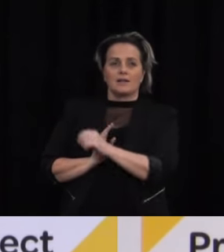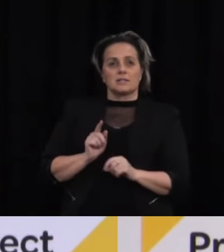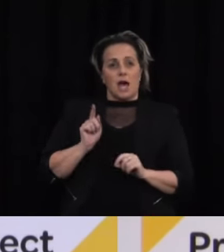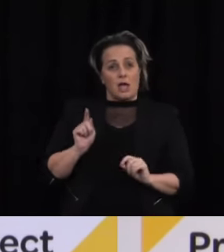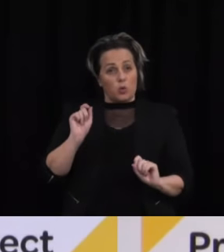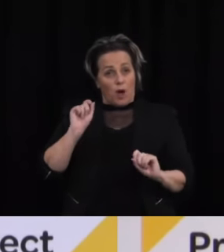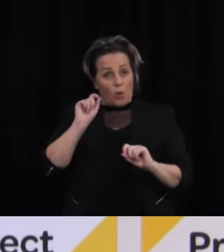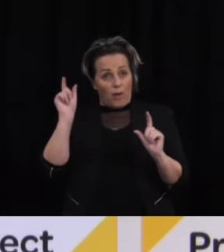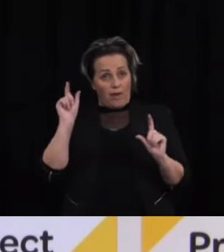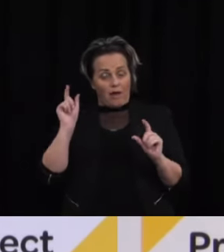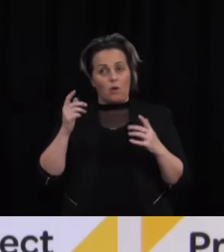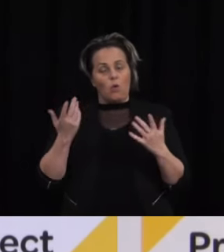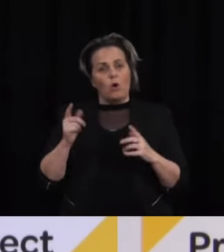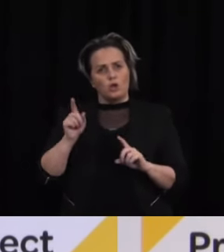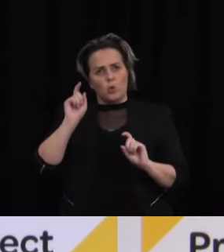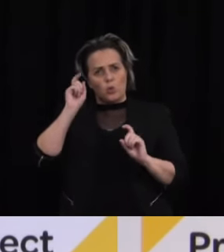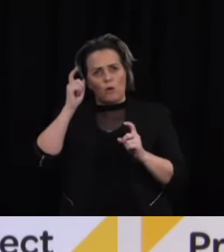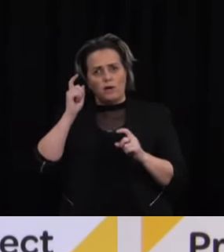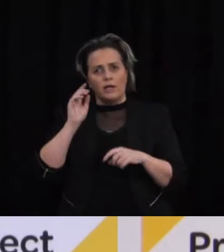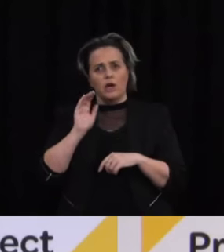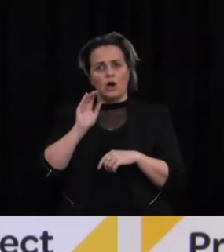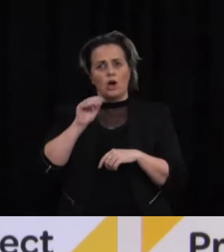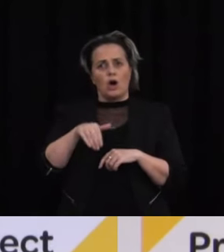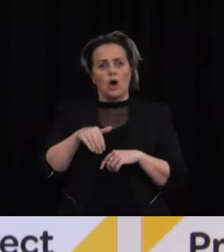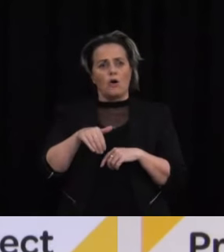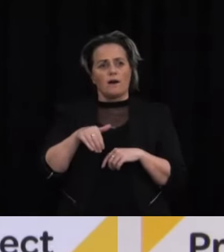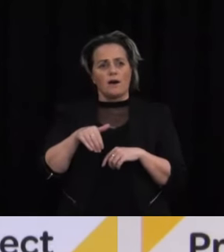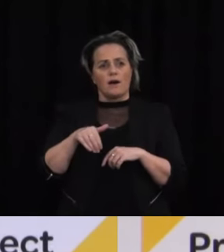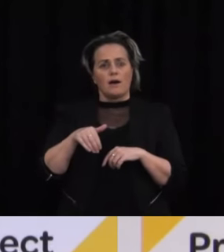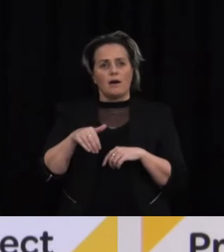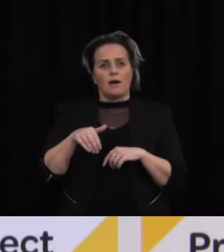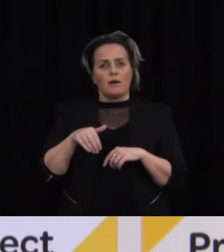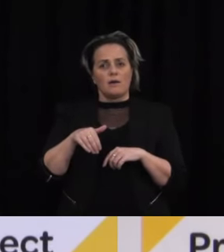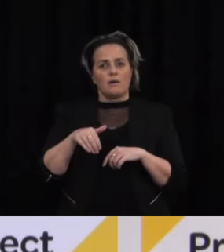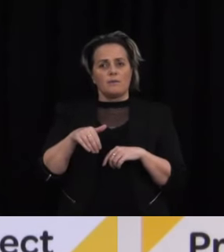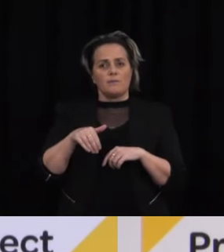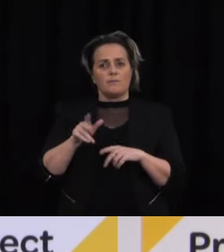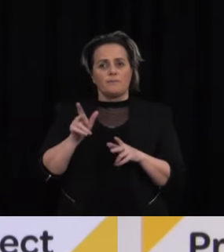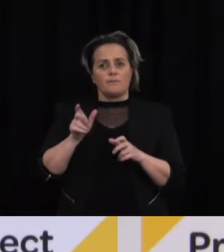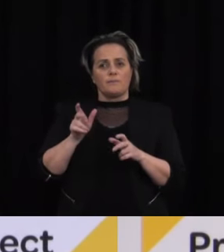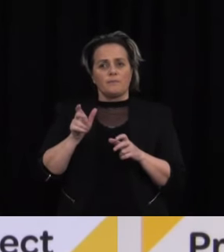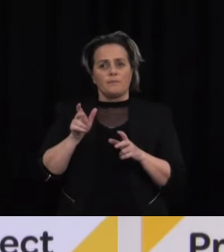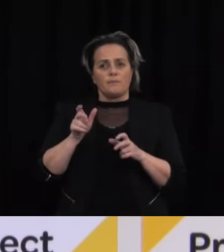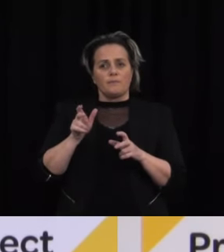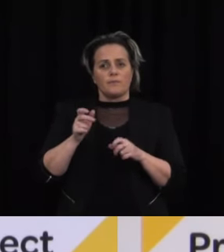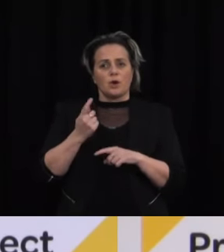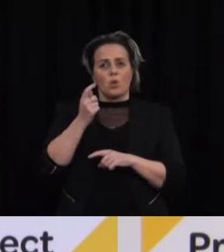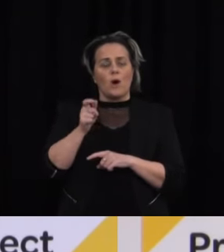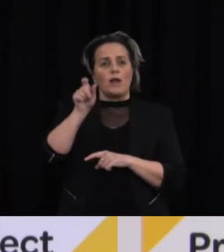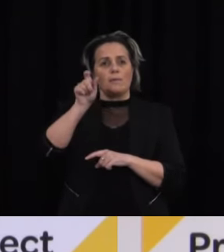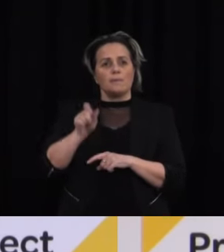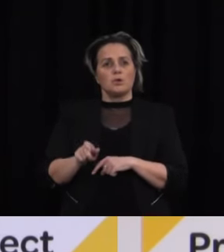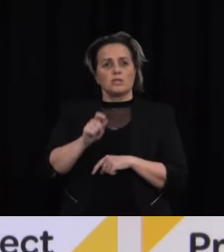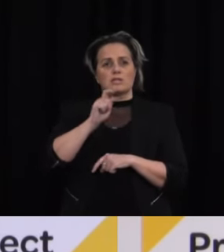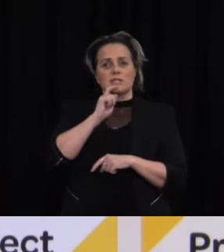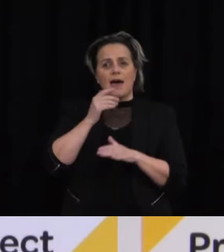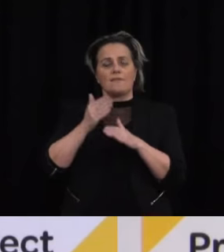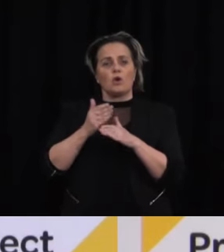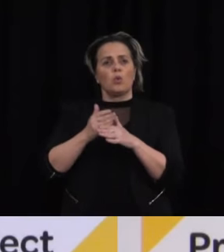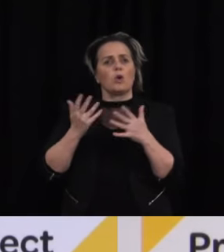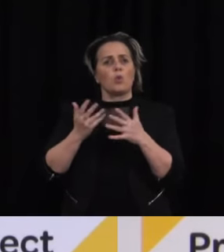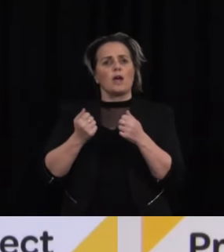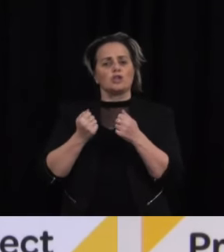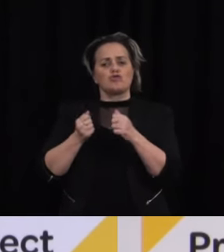are you concerned that a volunteer tested positive who was working at a pop-up vaccination drive-through